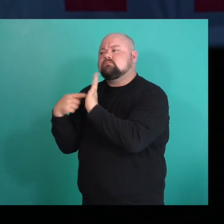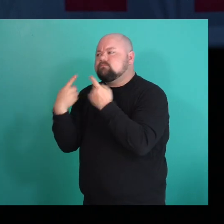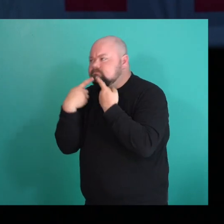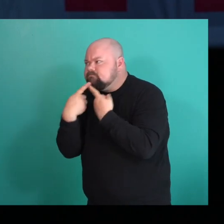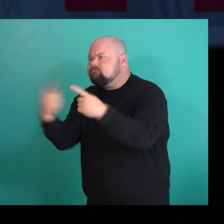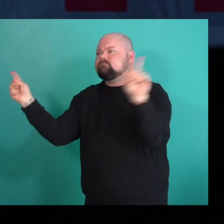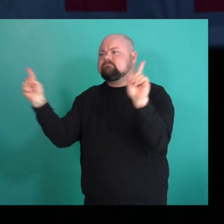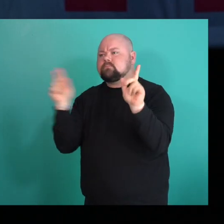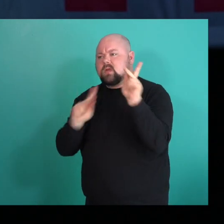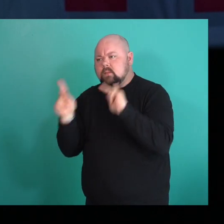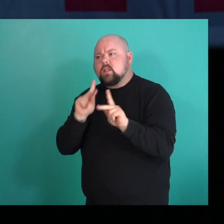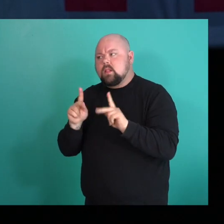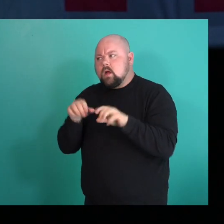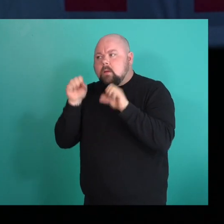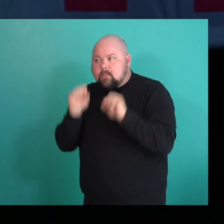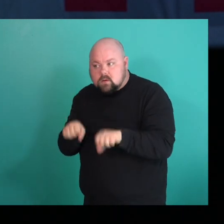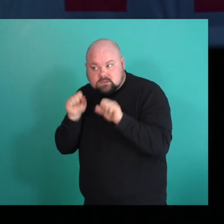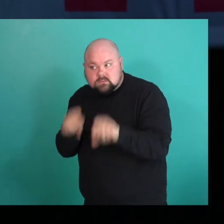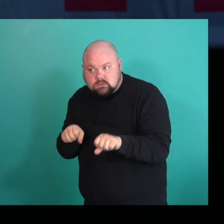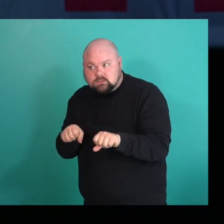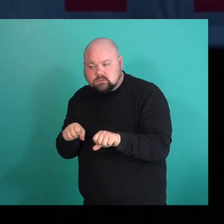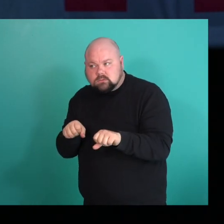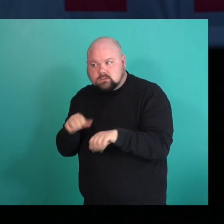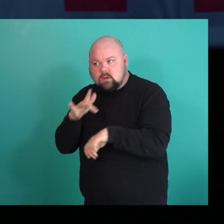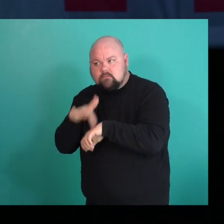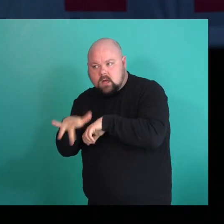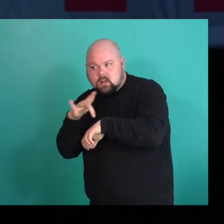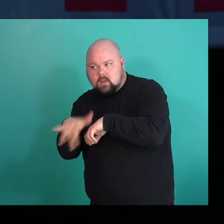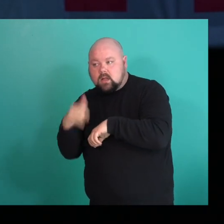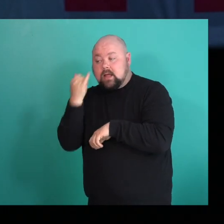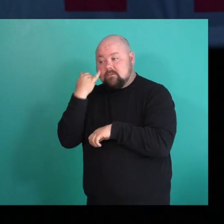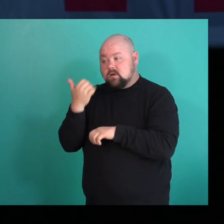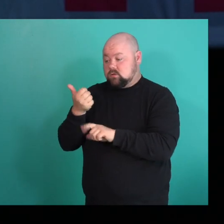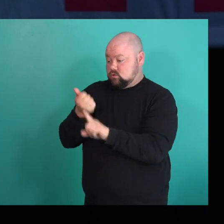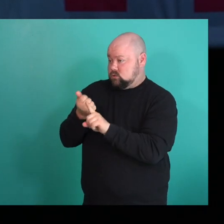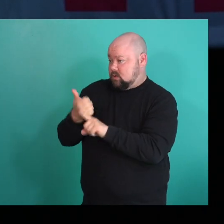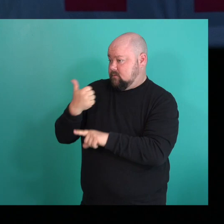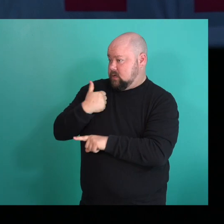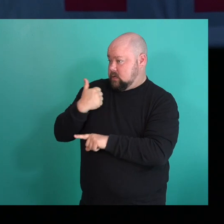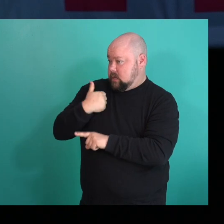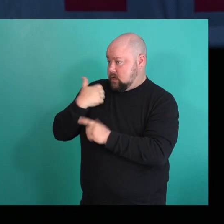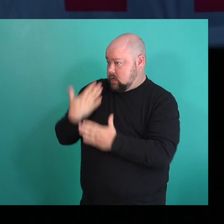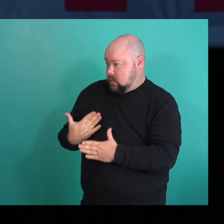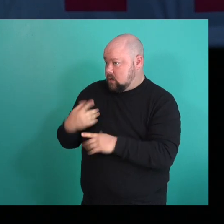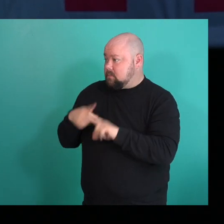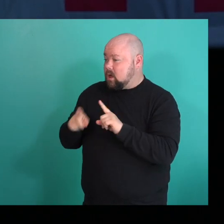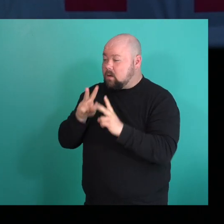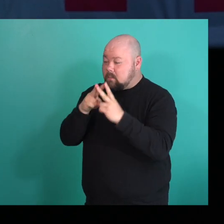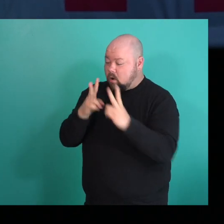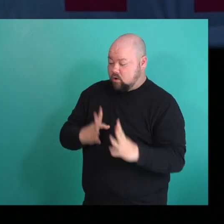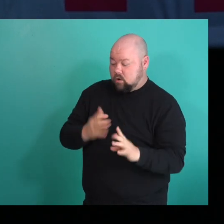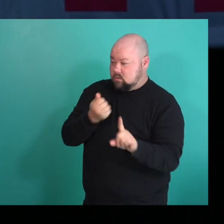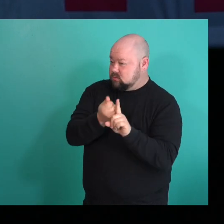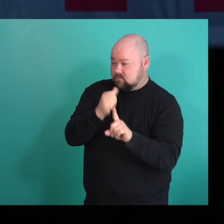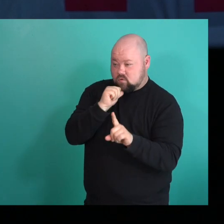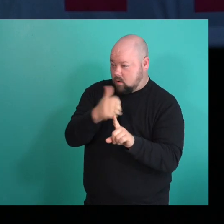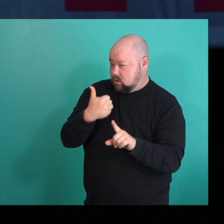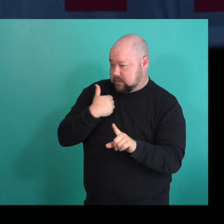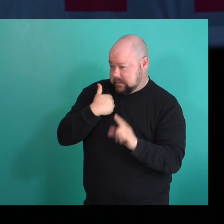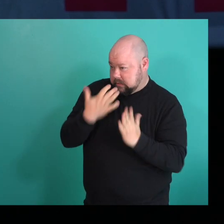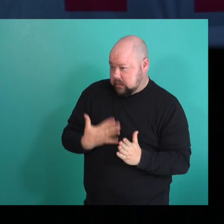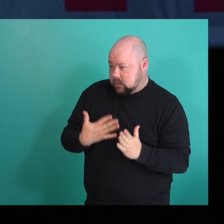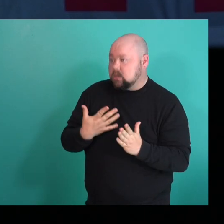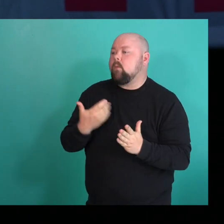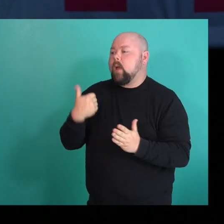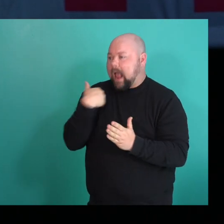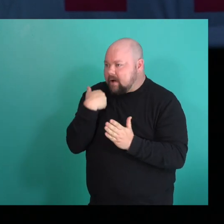there are possibilities in terms of if you're if you're Canadian and you have a partner who's not Canadian, that there are ways that